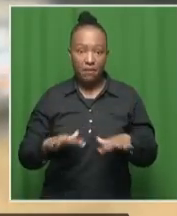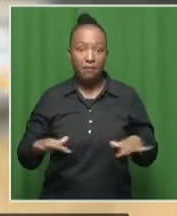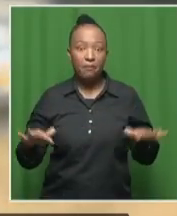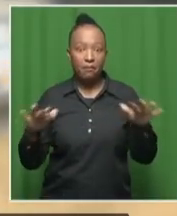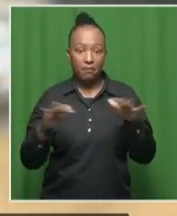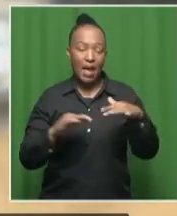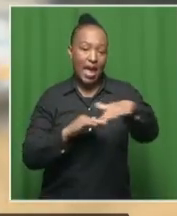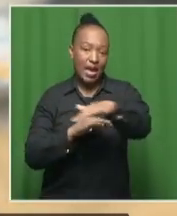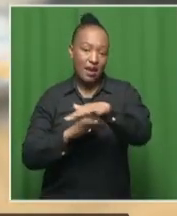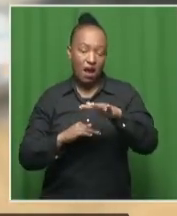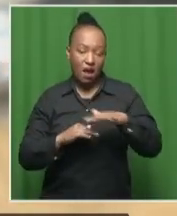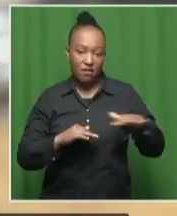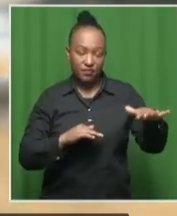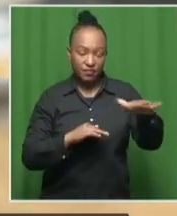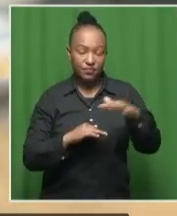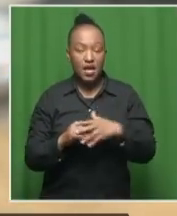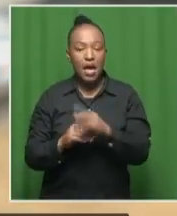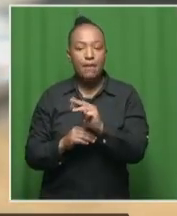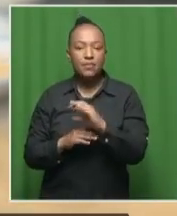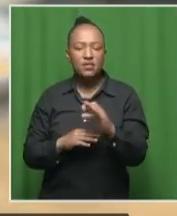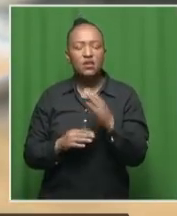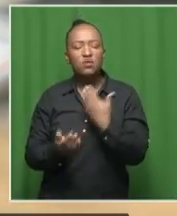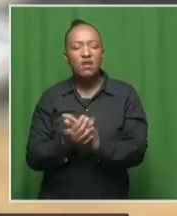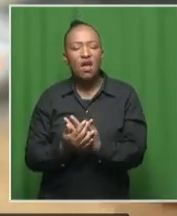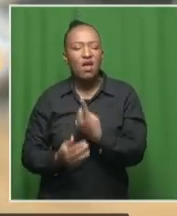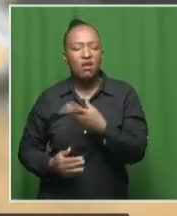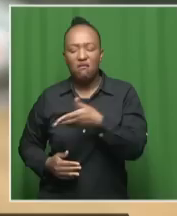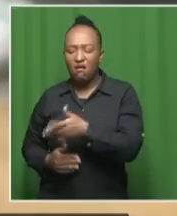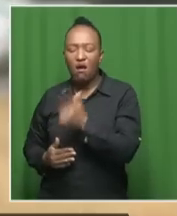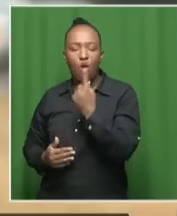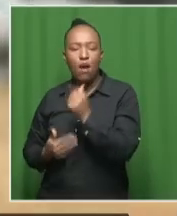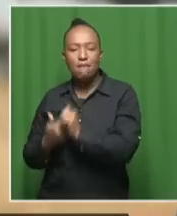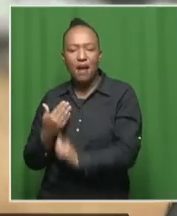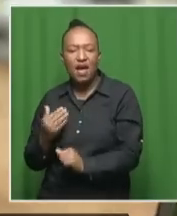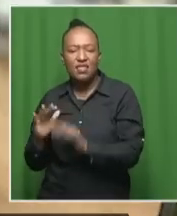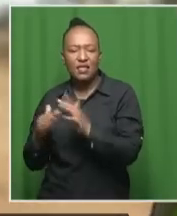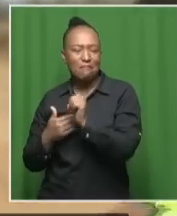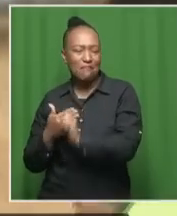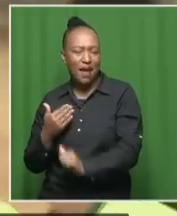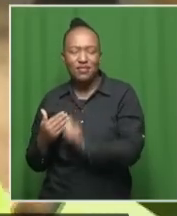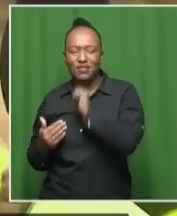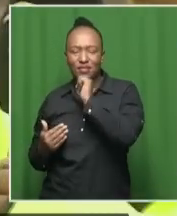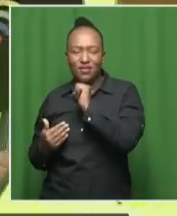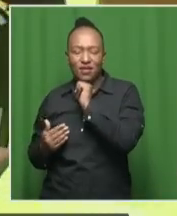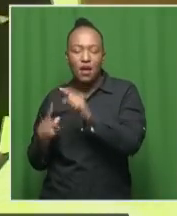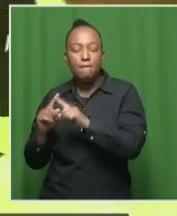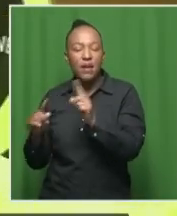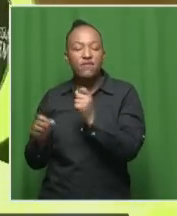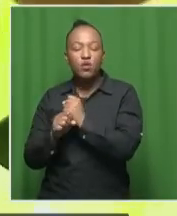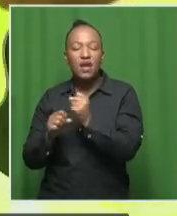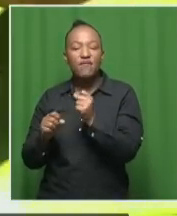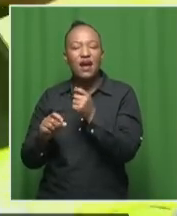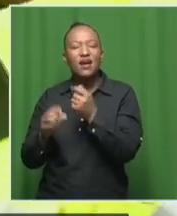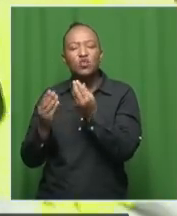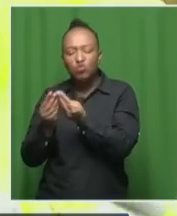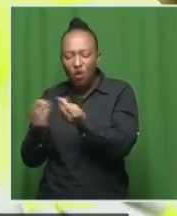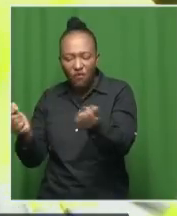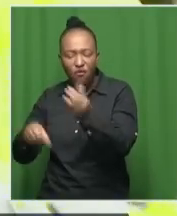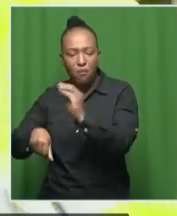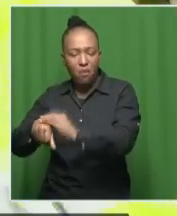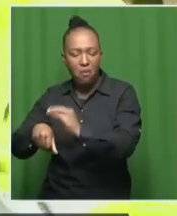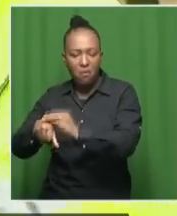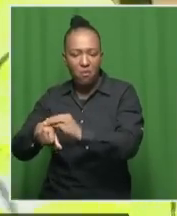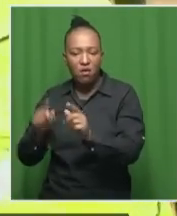So, that's all fine, MMC. You can be here for a month, can be here for 10 months, but for as long as you're not dealing with the actual problem,